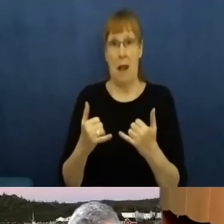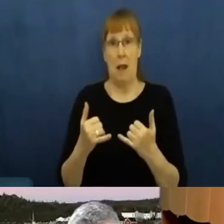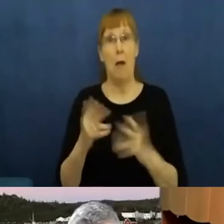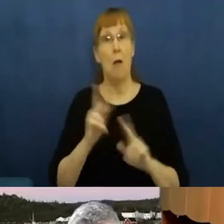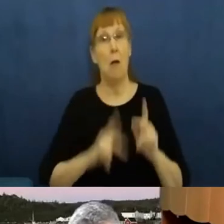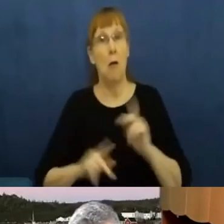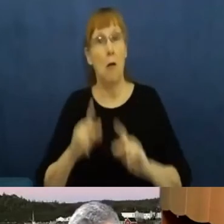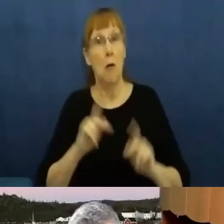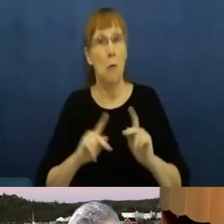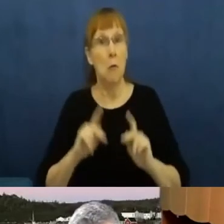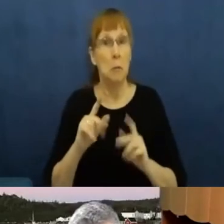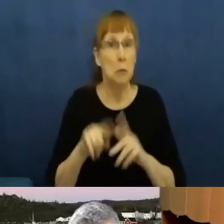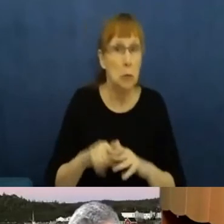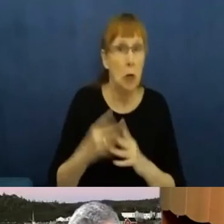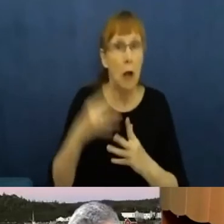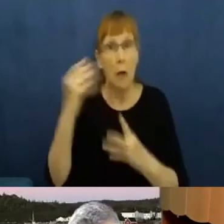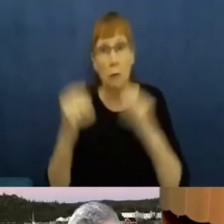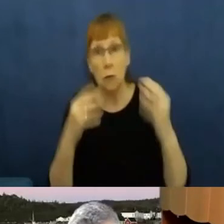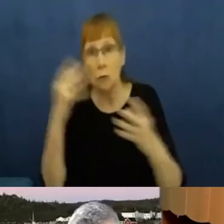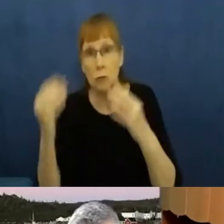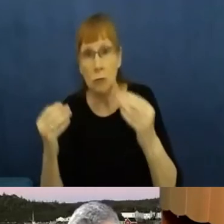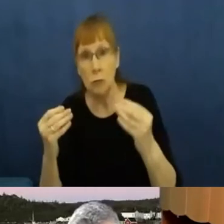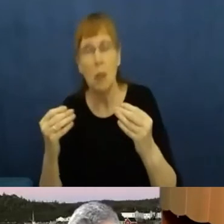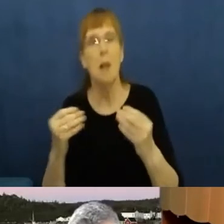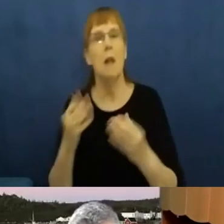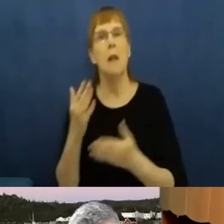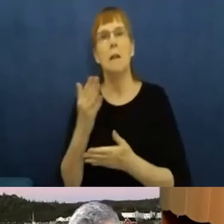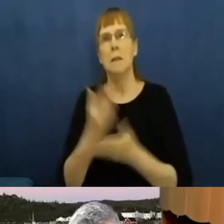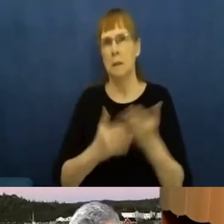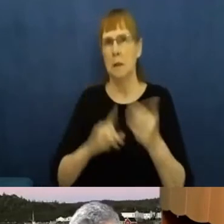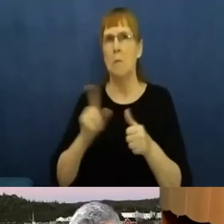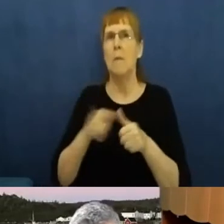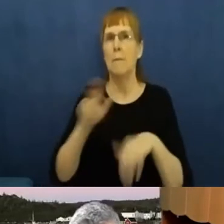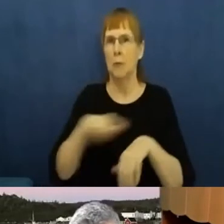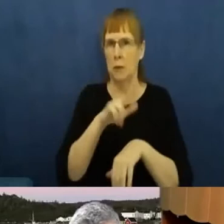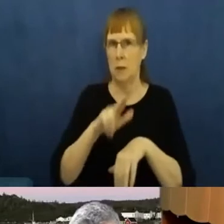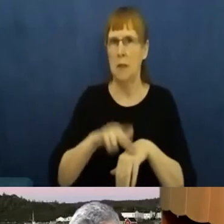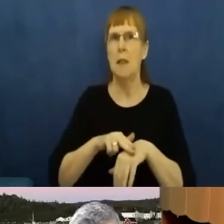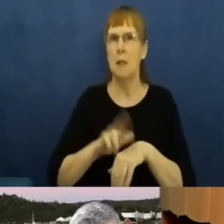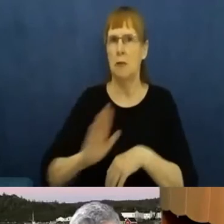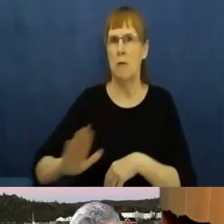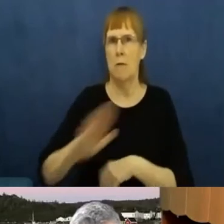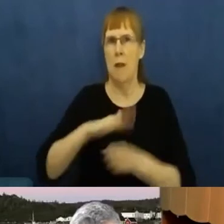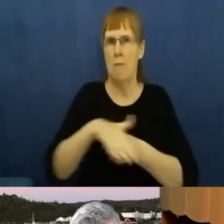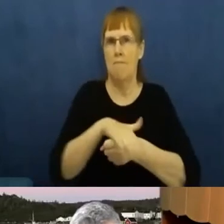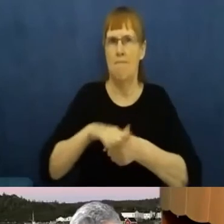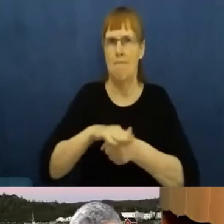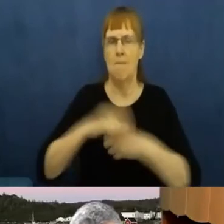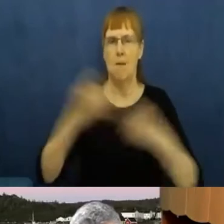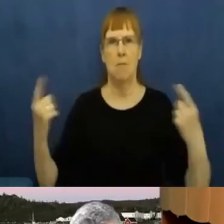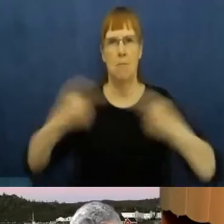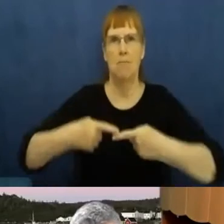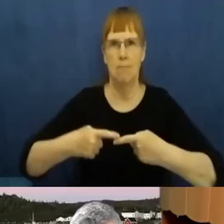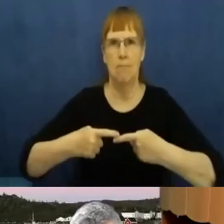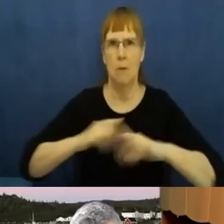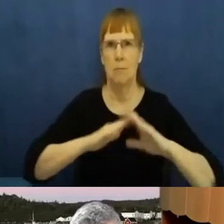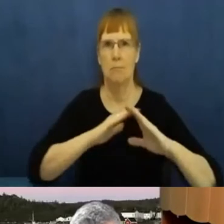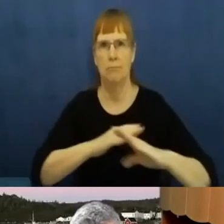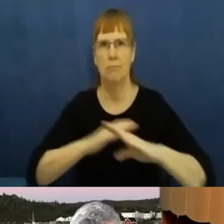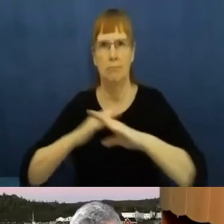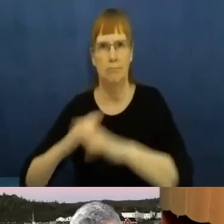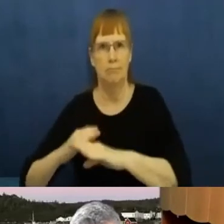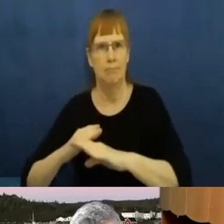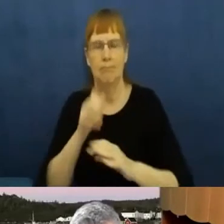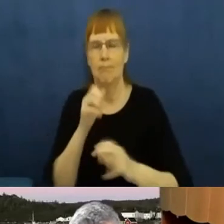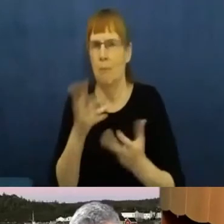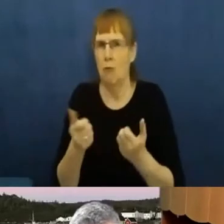country have put in place road checks or blockades over the roads and other gateways to their territory in order to avoid the spread of the virus into